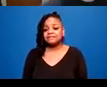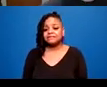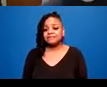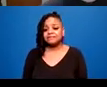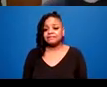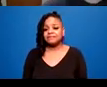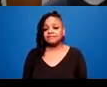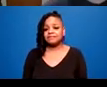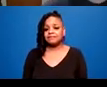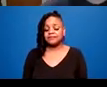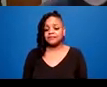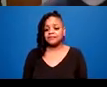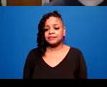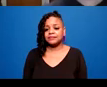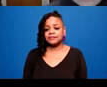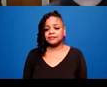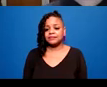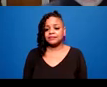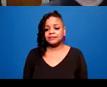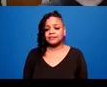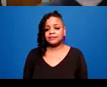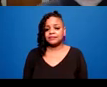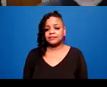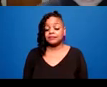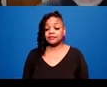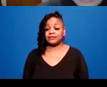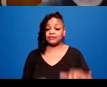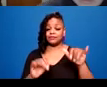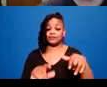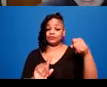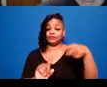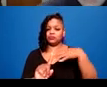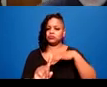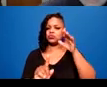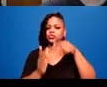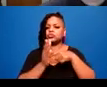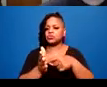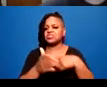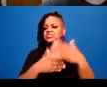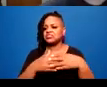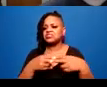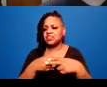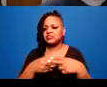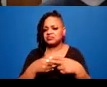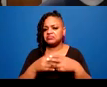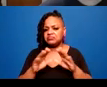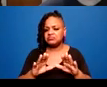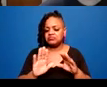These triggers are outlined in the next slide. And while I outline them,